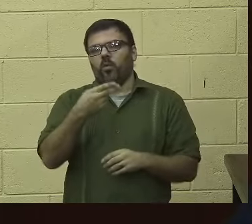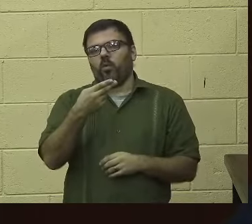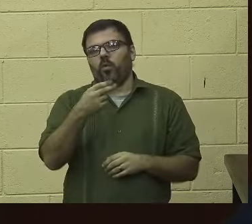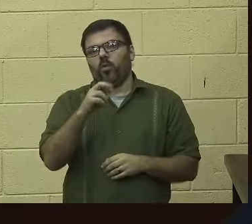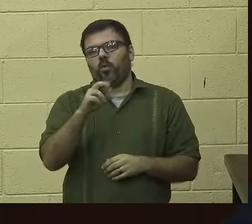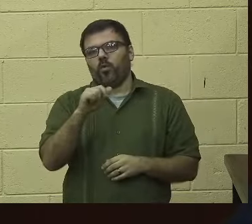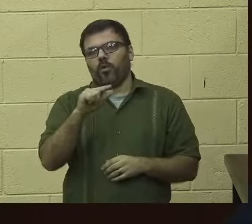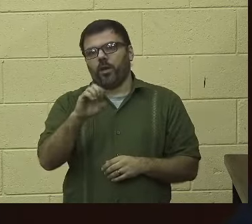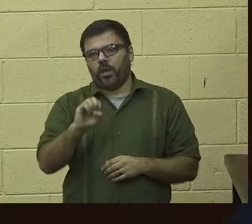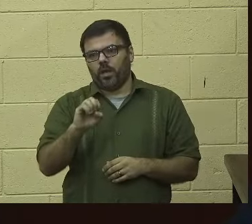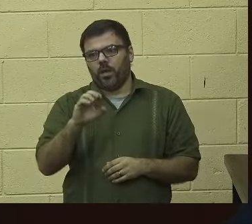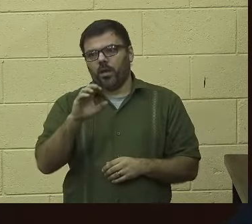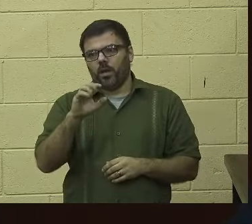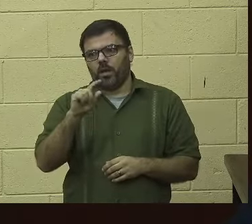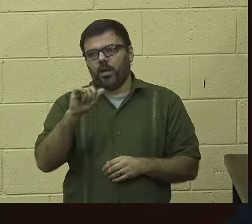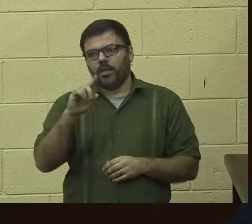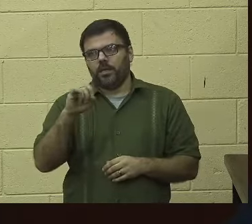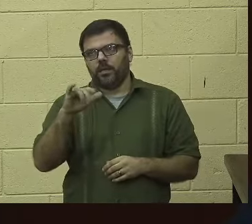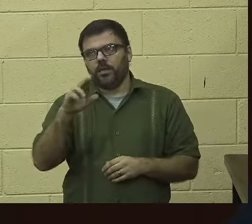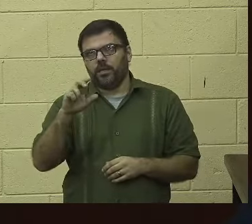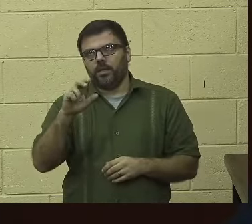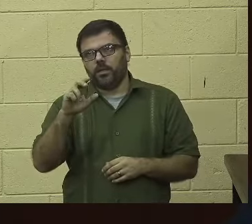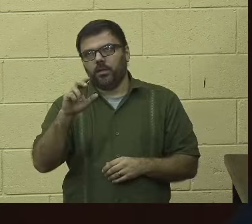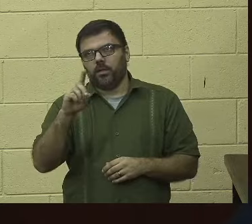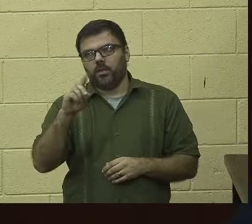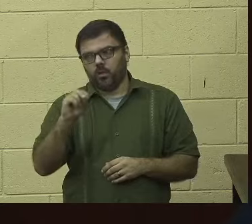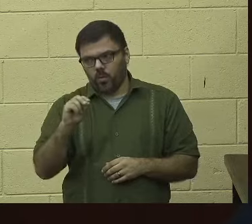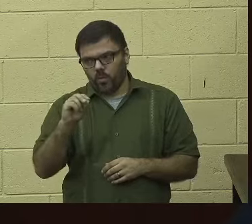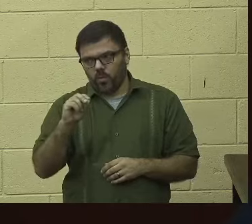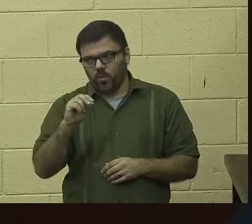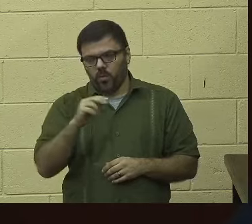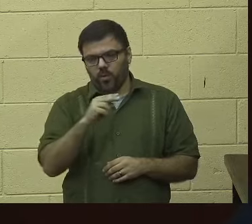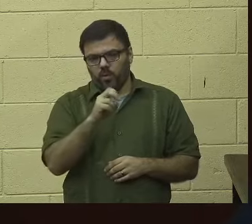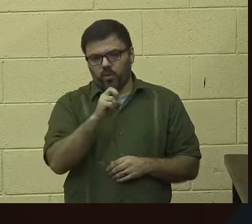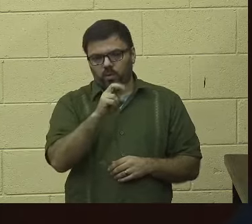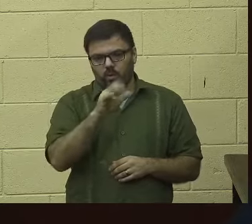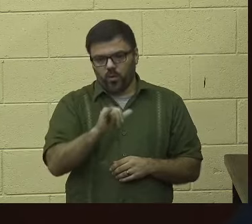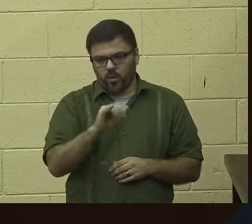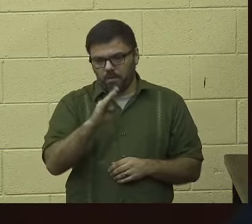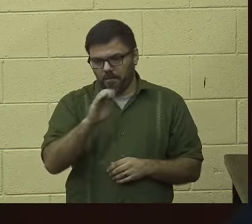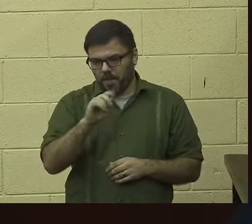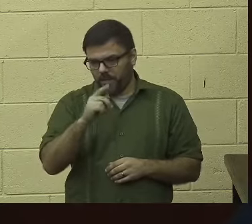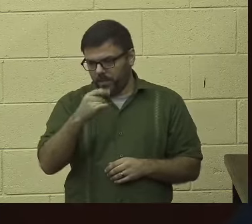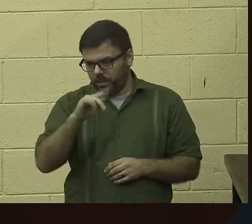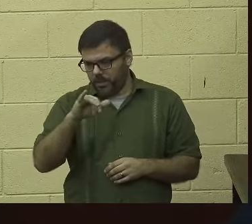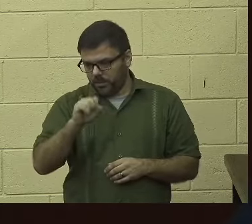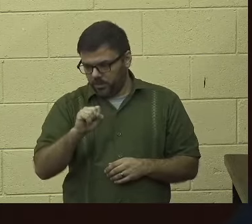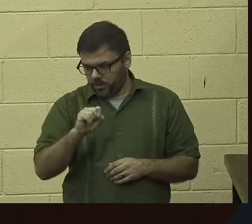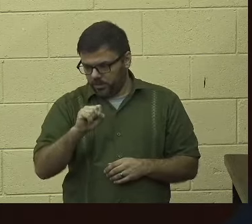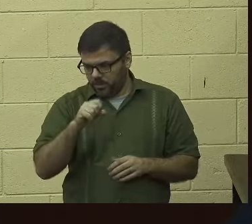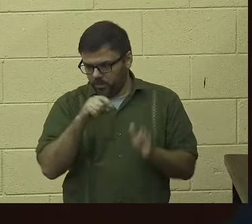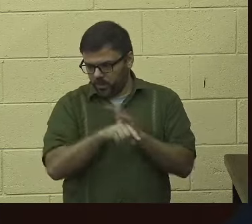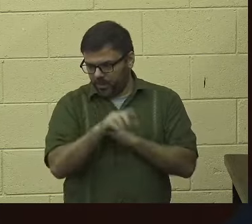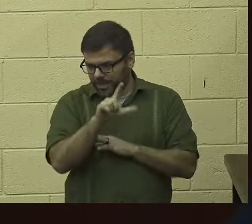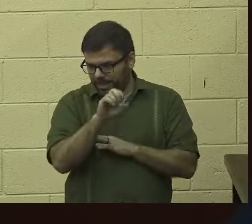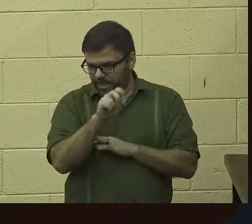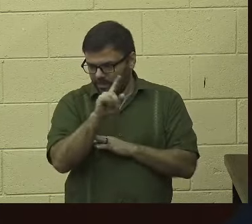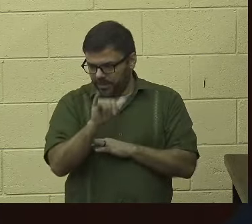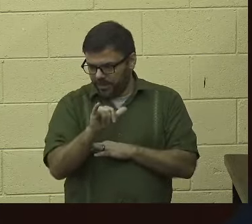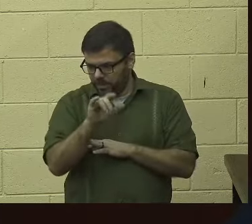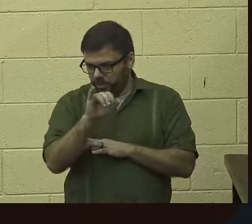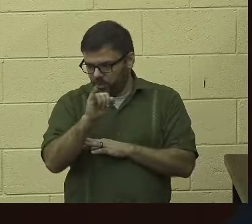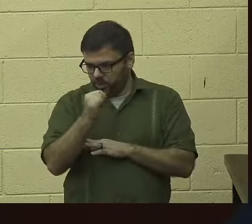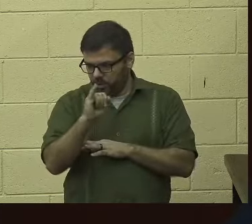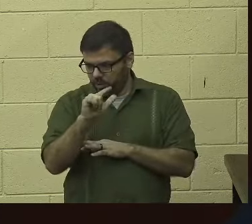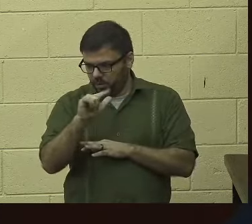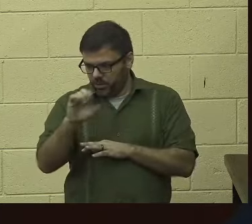in the murder of Nelson Flores, Earl Baptist for the murder of Leslie Gillett, and Jerome